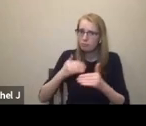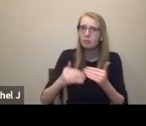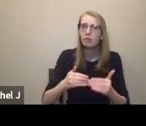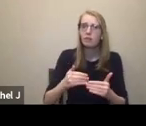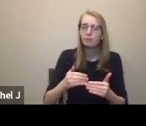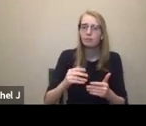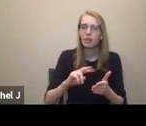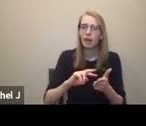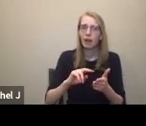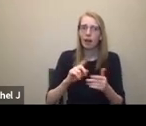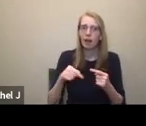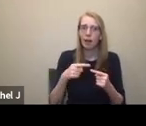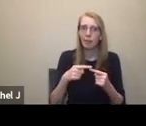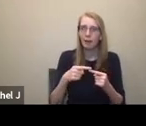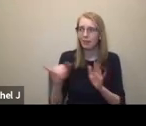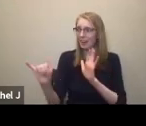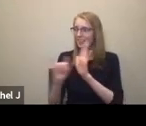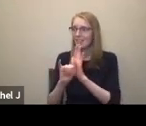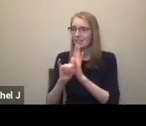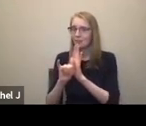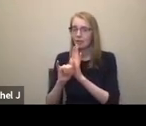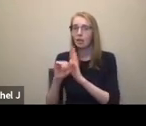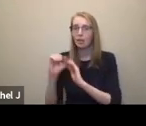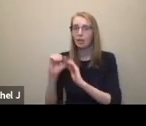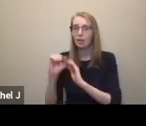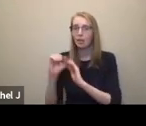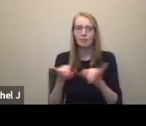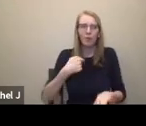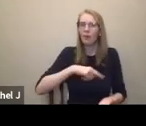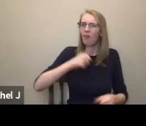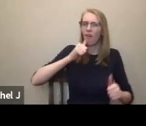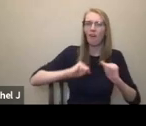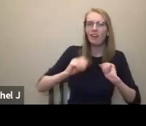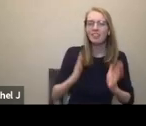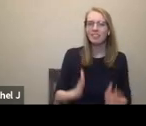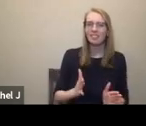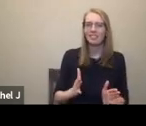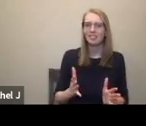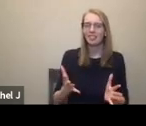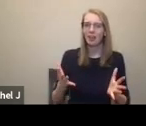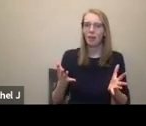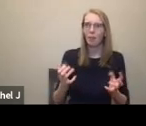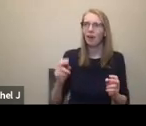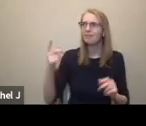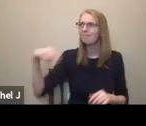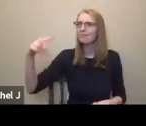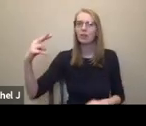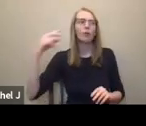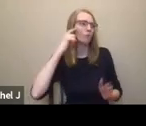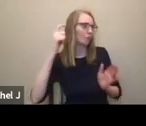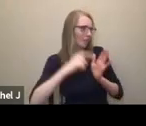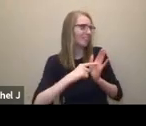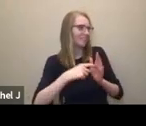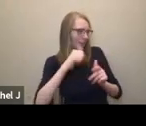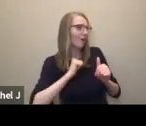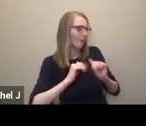practices, not just our identities, we are artists, and we want to be treated as artists. So here's just a couple of quick slides on disability